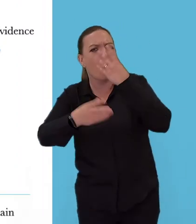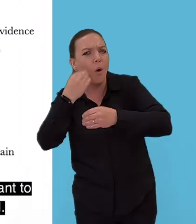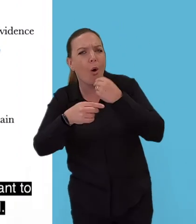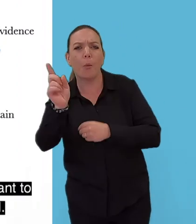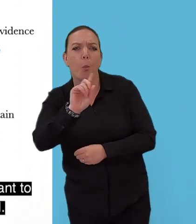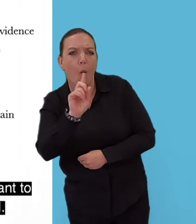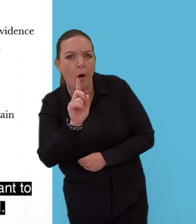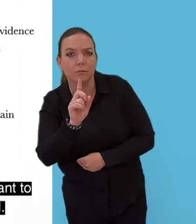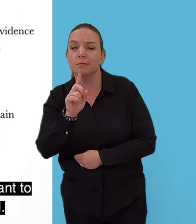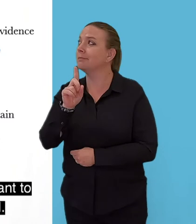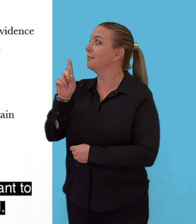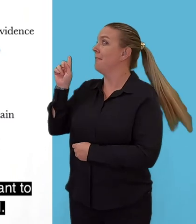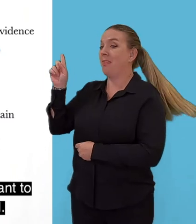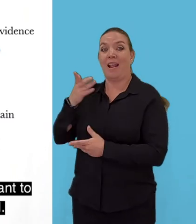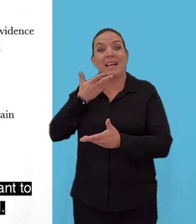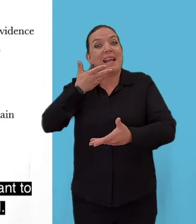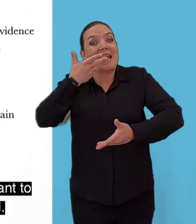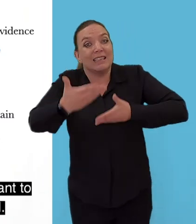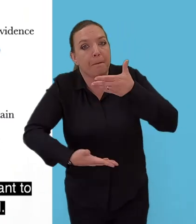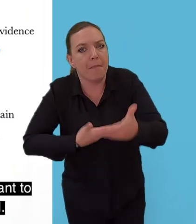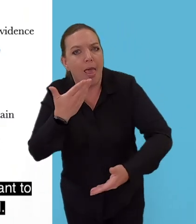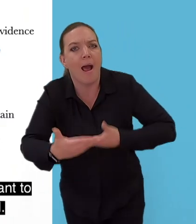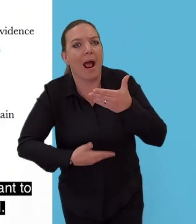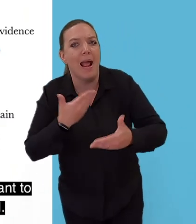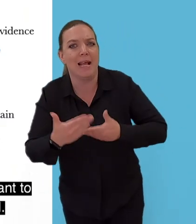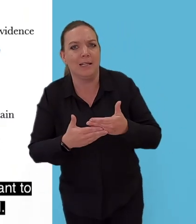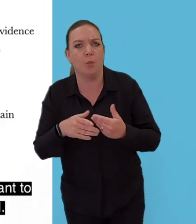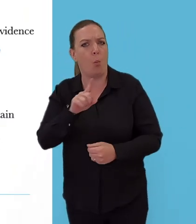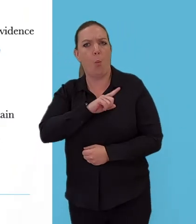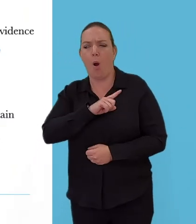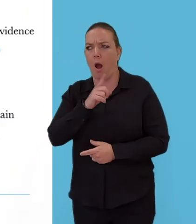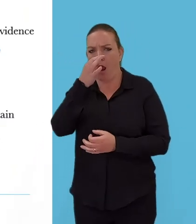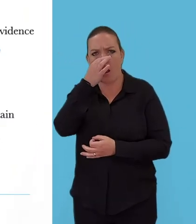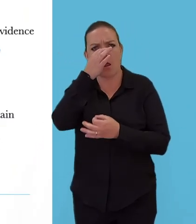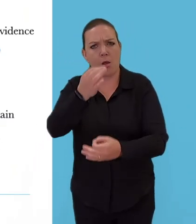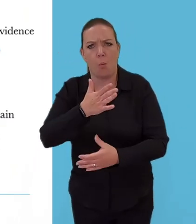explaining why it has made them want to study history at university level.